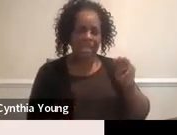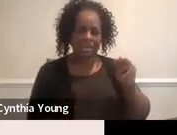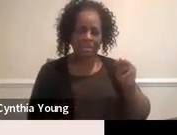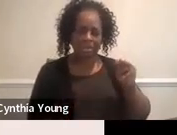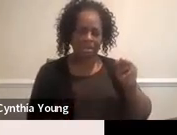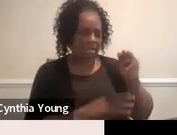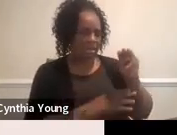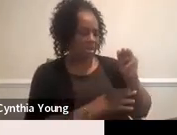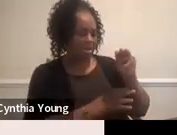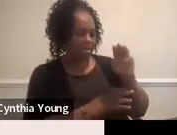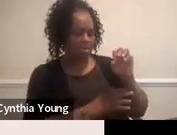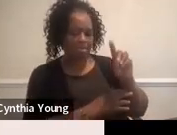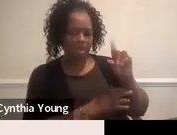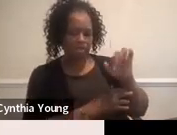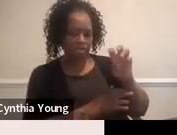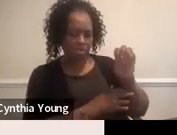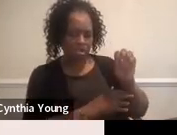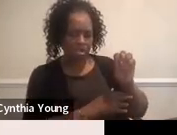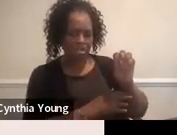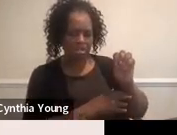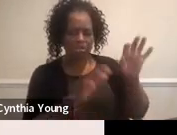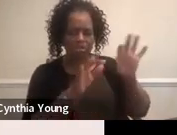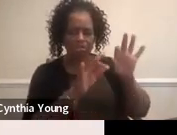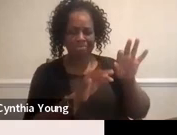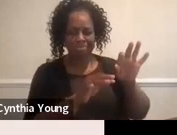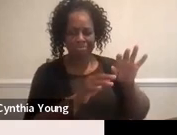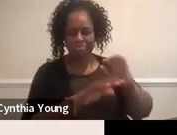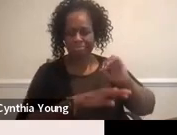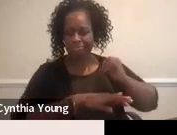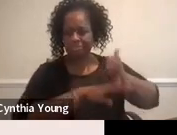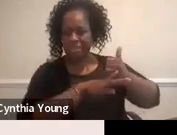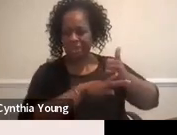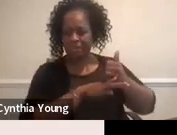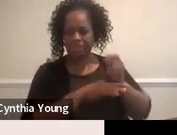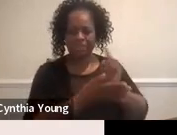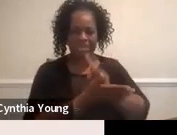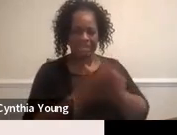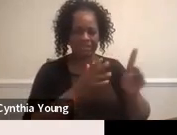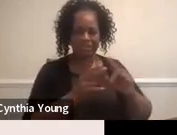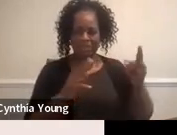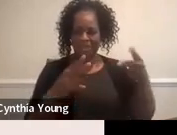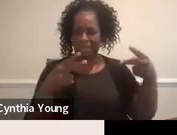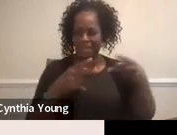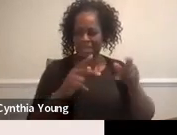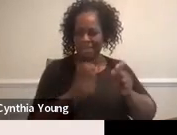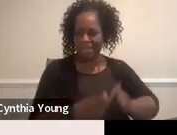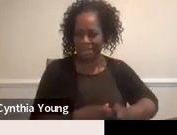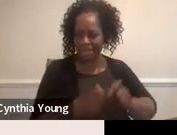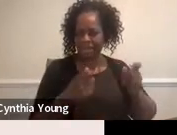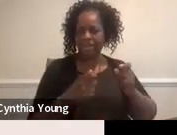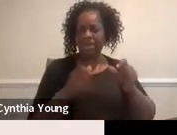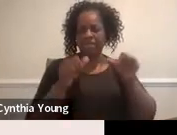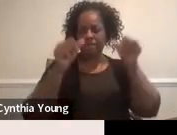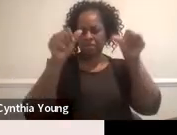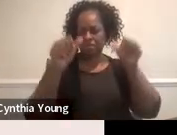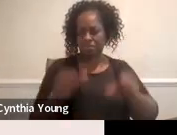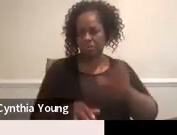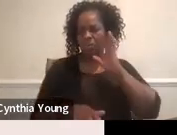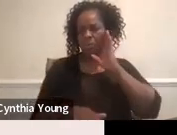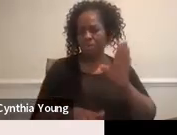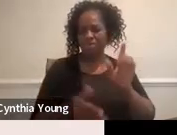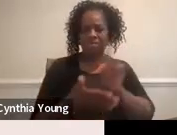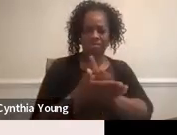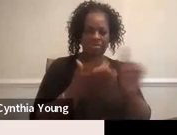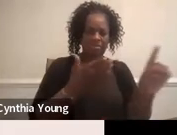those need to be edited, which they will be edited next week. Okay. then Jennifer posts them up as links to the